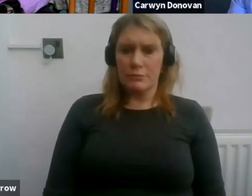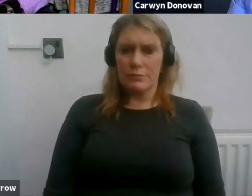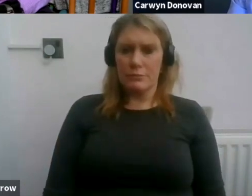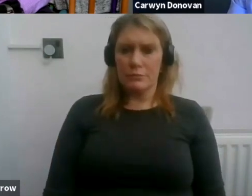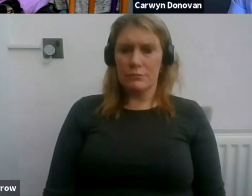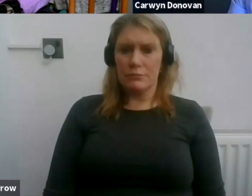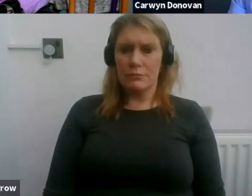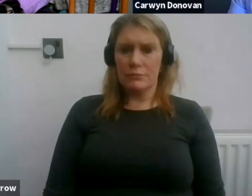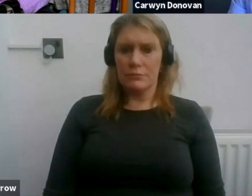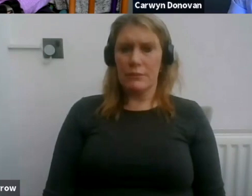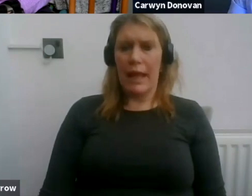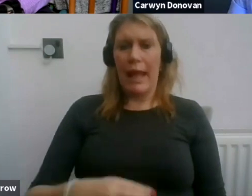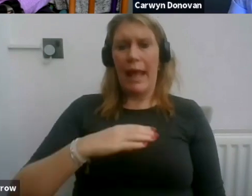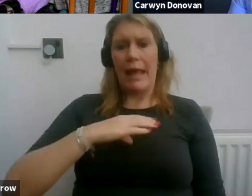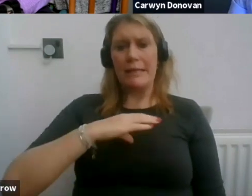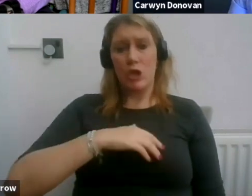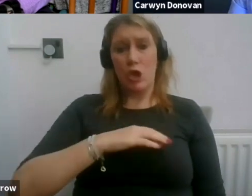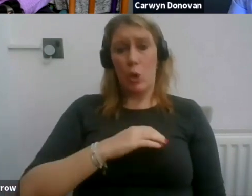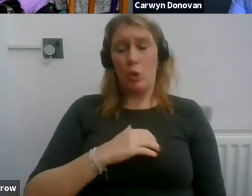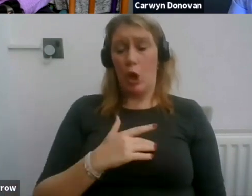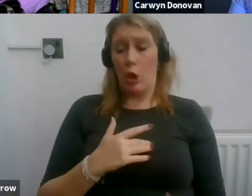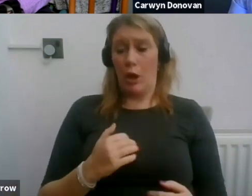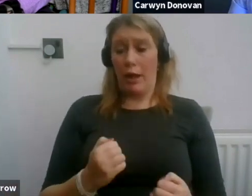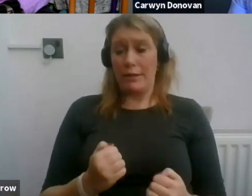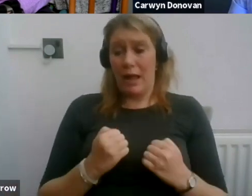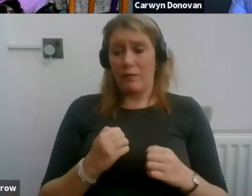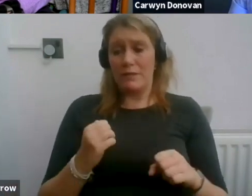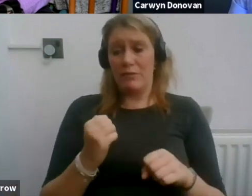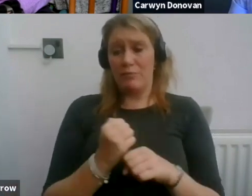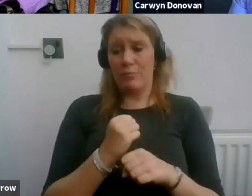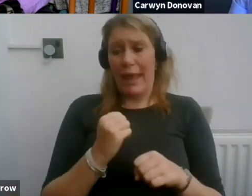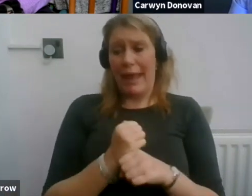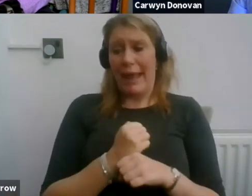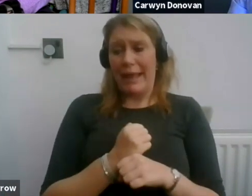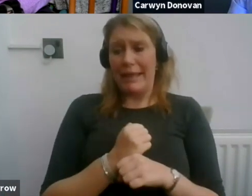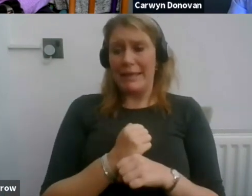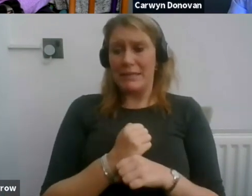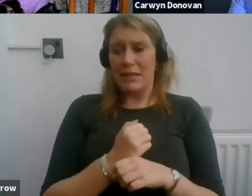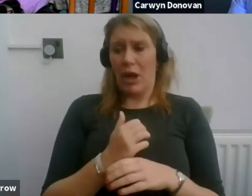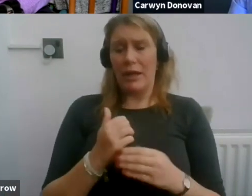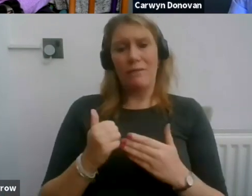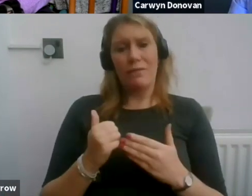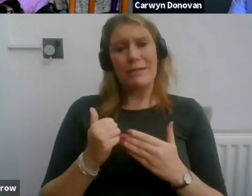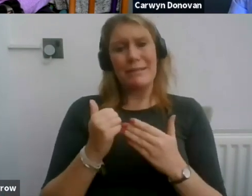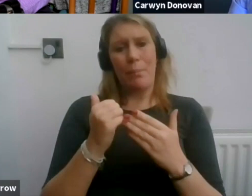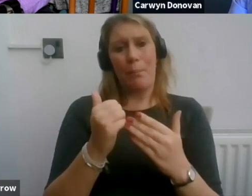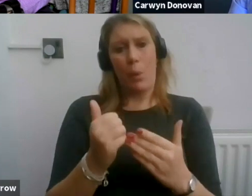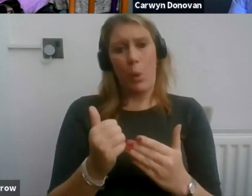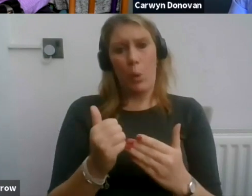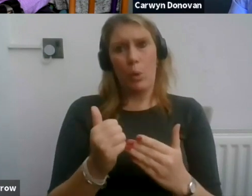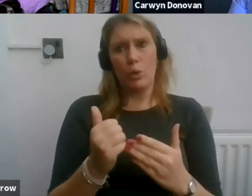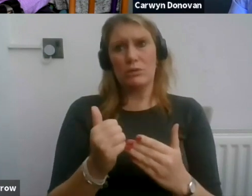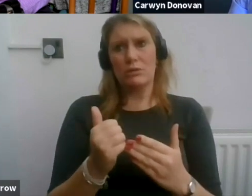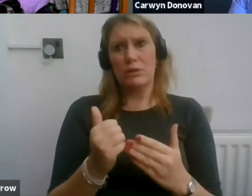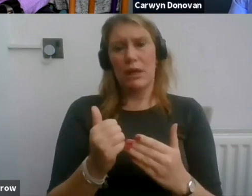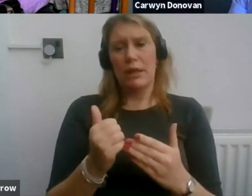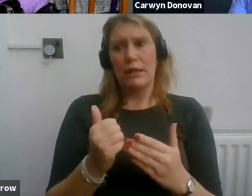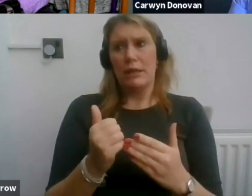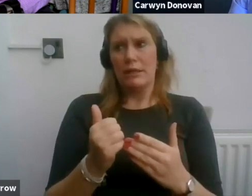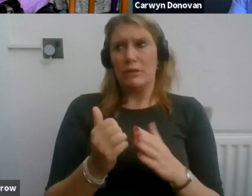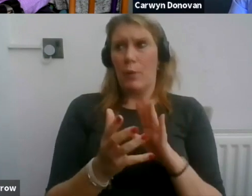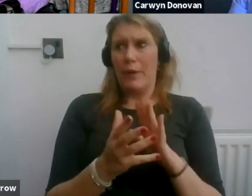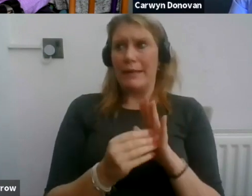ourselves, I think, the bridge in between what people lack, the benefits that people